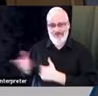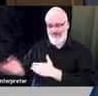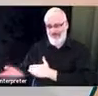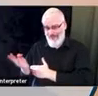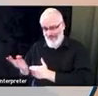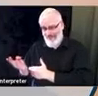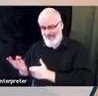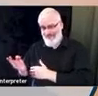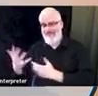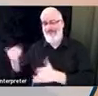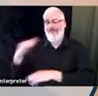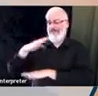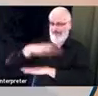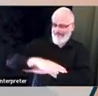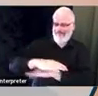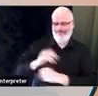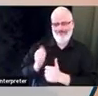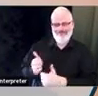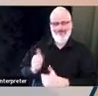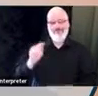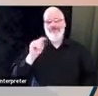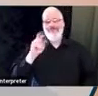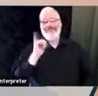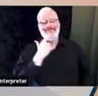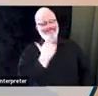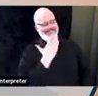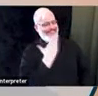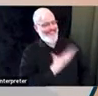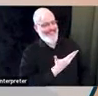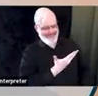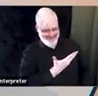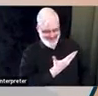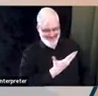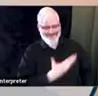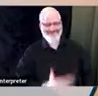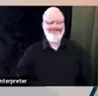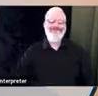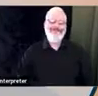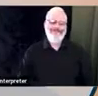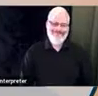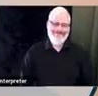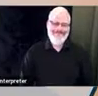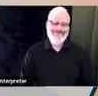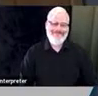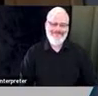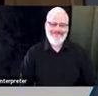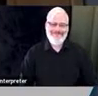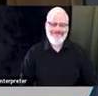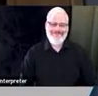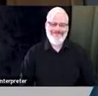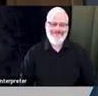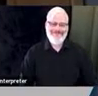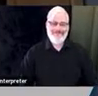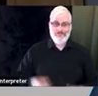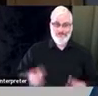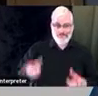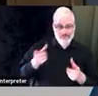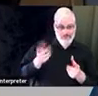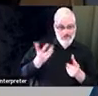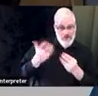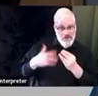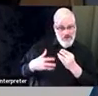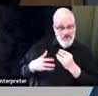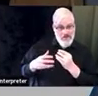Thank you. You're welcome. Do I have a moment. Do I have a moment to say a few things. I just want to do.